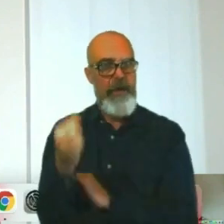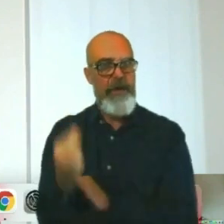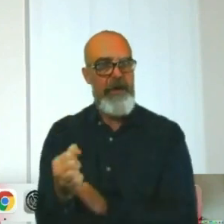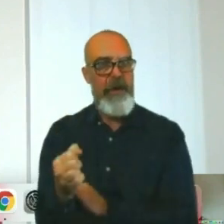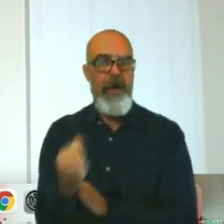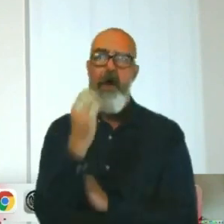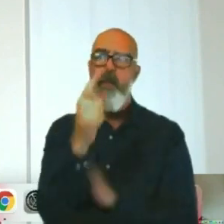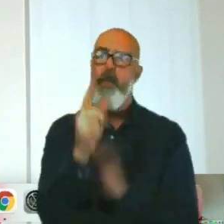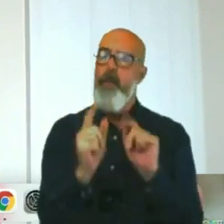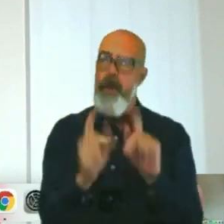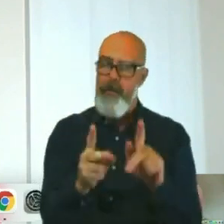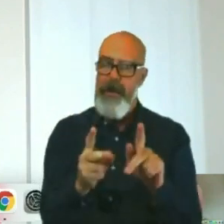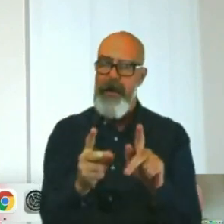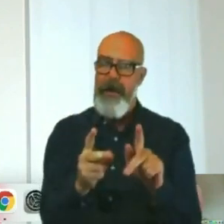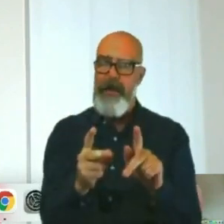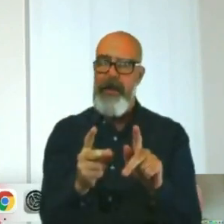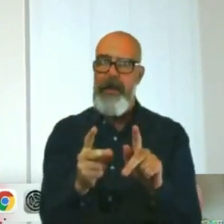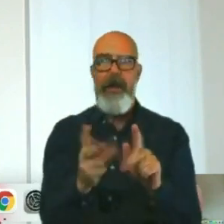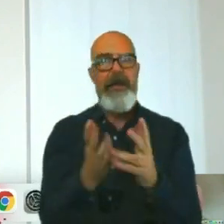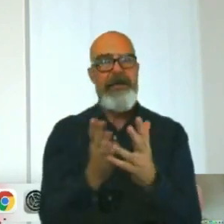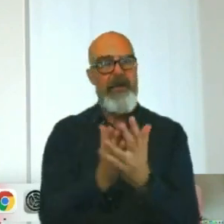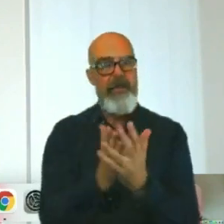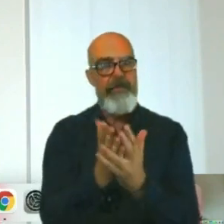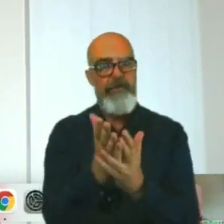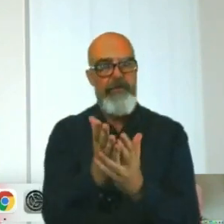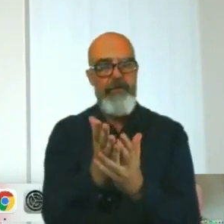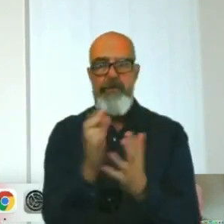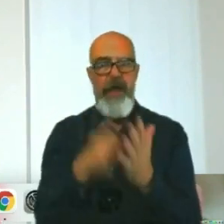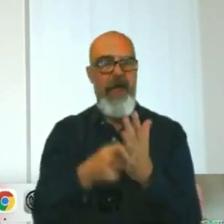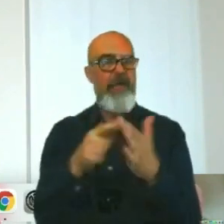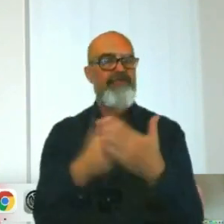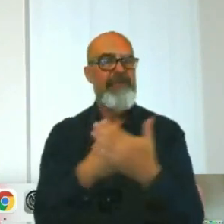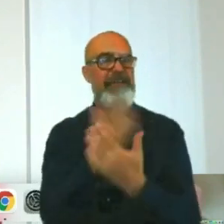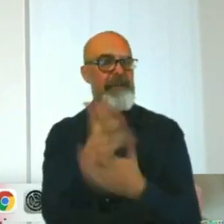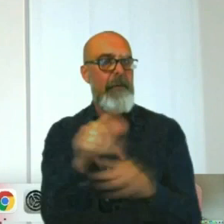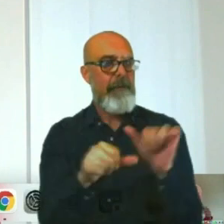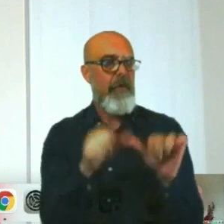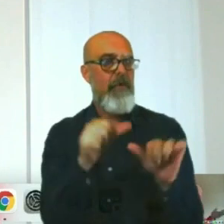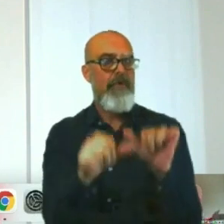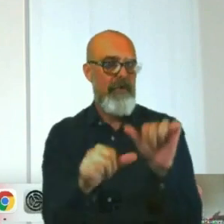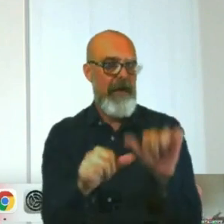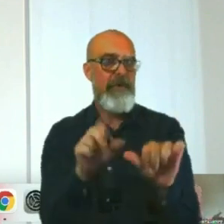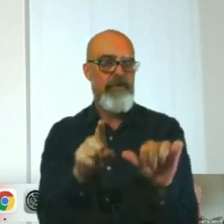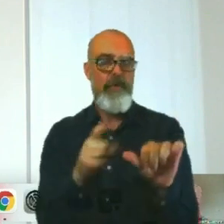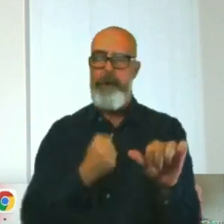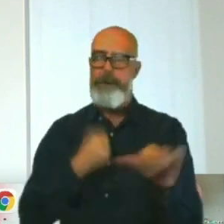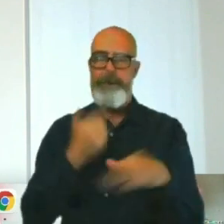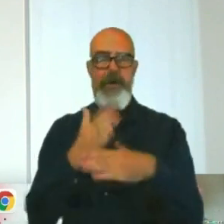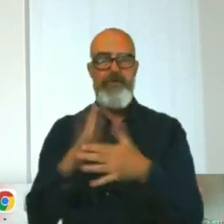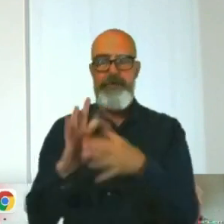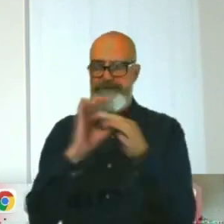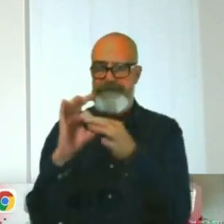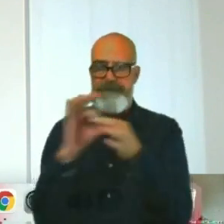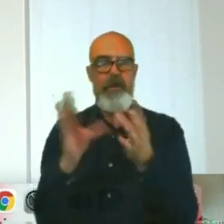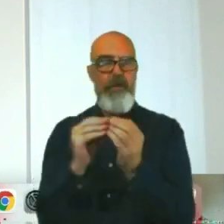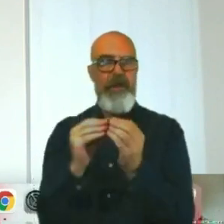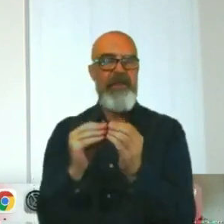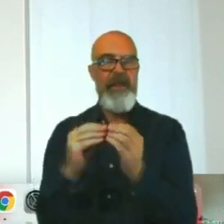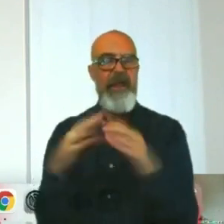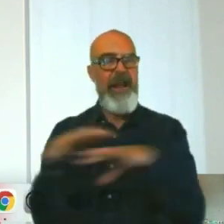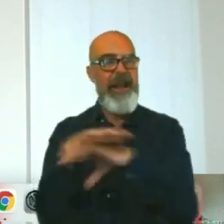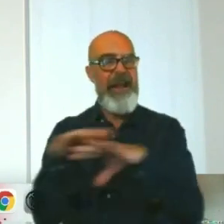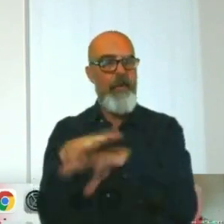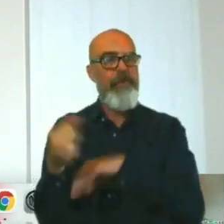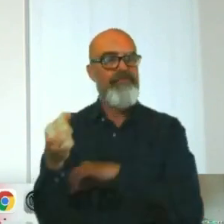moment is the Gatwick Station redevelopment programme. So, my job is to liaise with Network Rail, who are actually responsible for doing the work